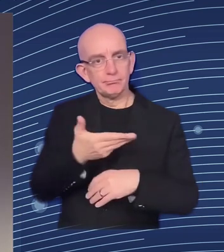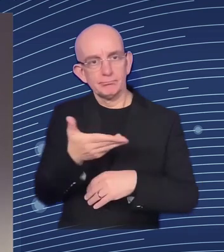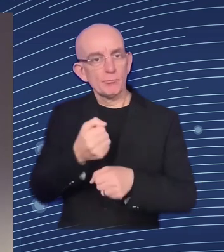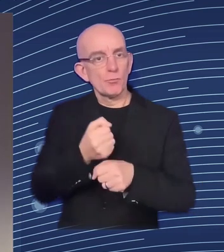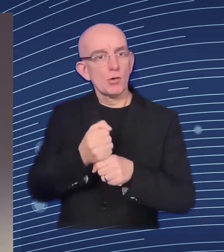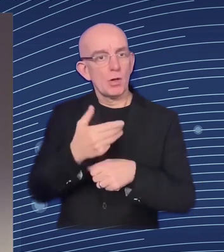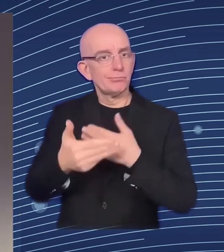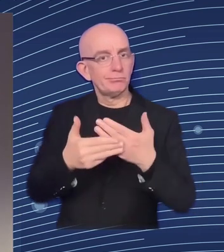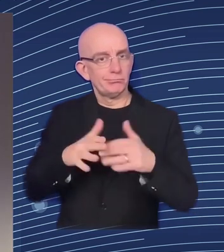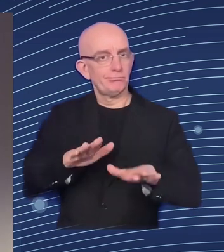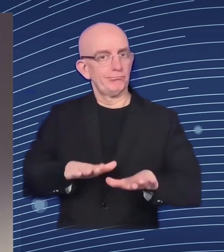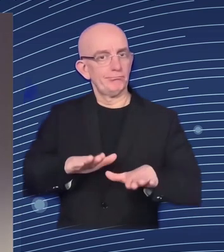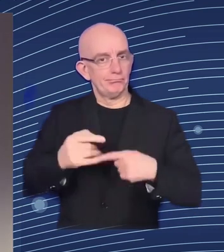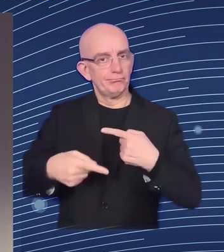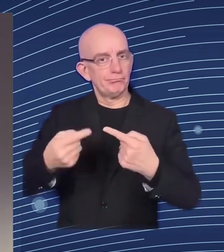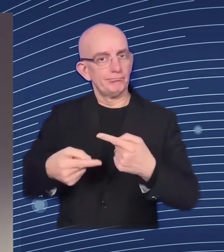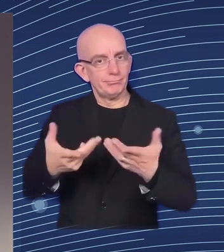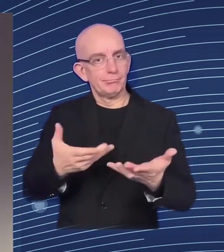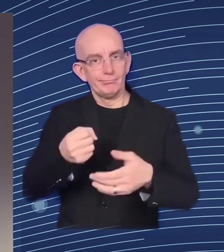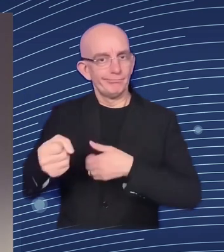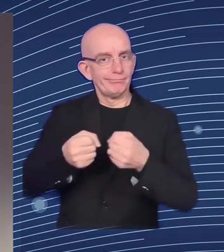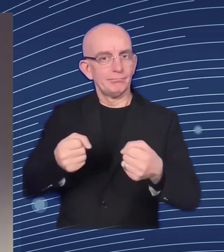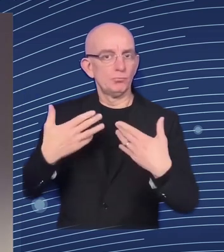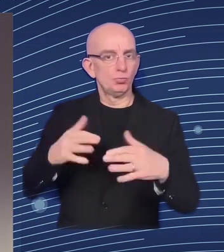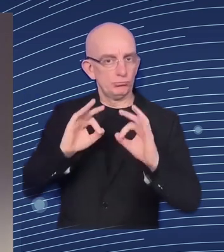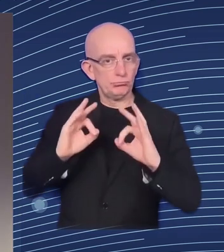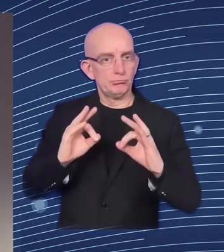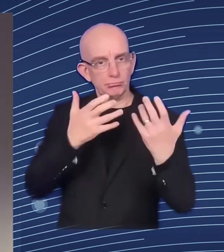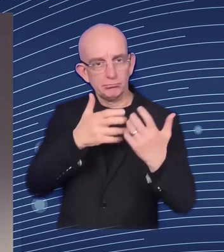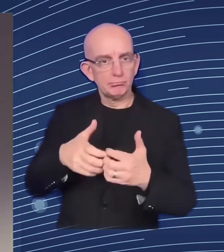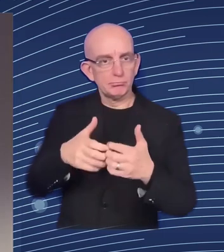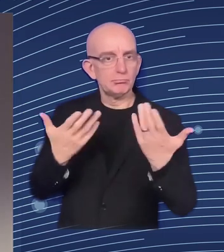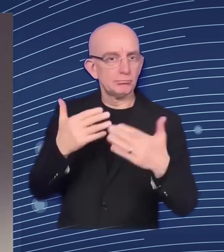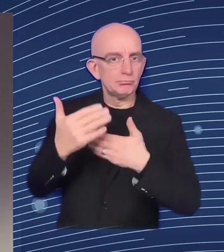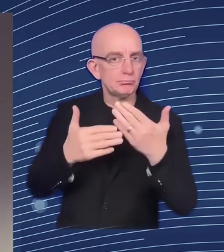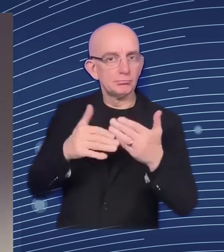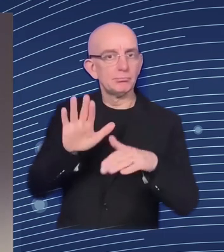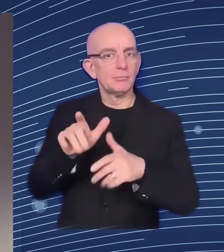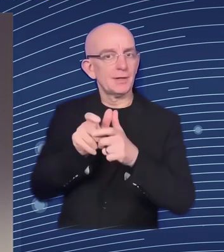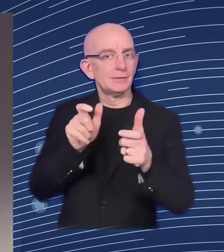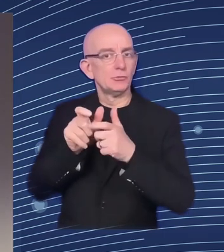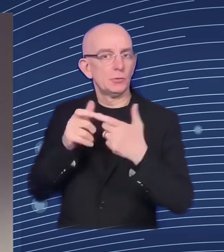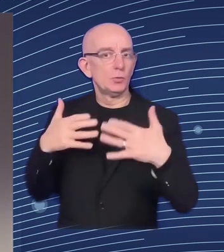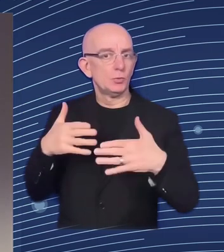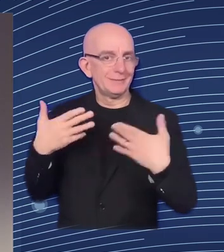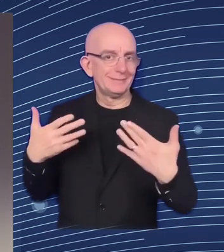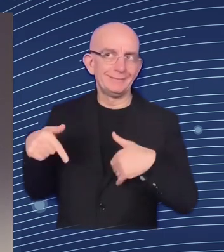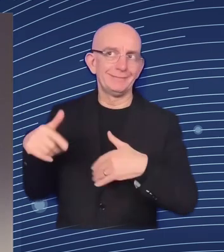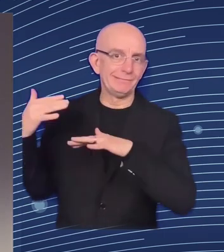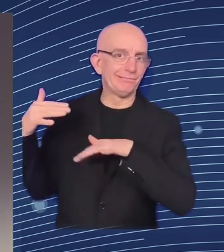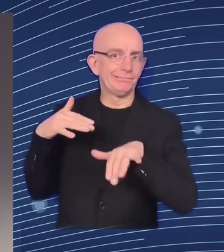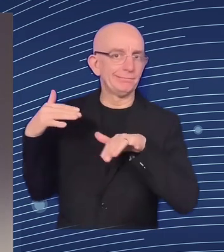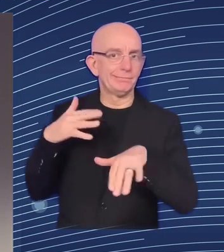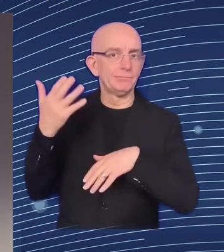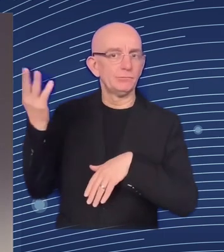these very difficult times but there are many questions in terms of how how can we do this what is needed to equip people with the right kind of skills